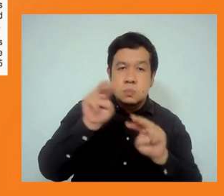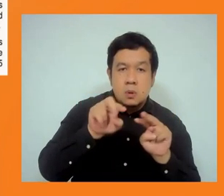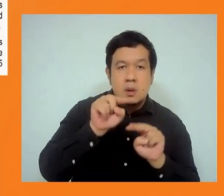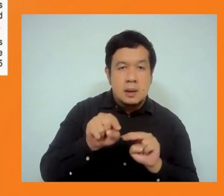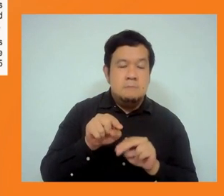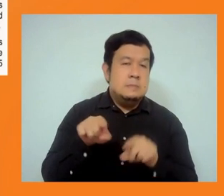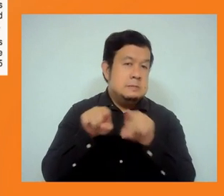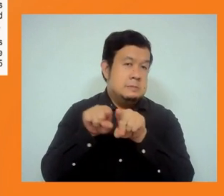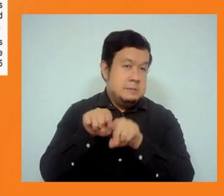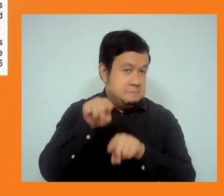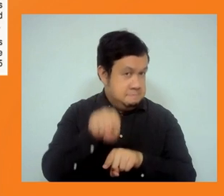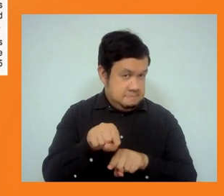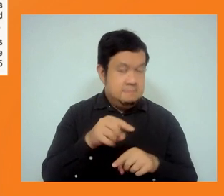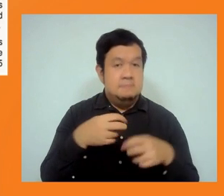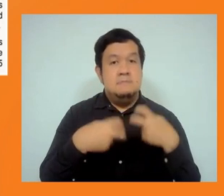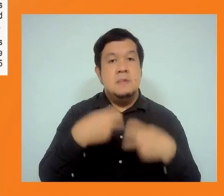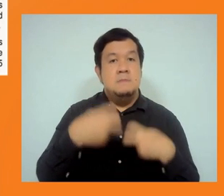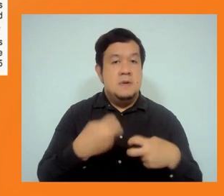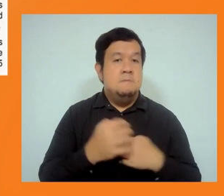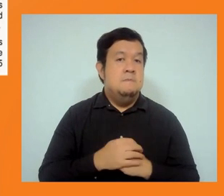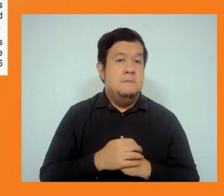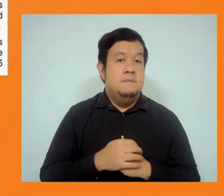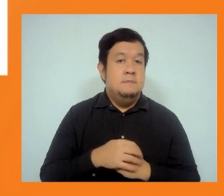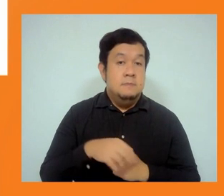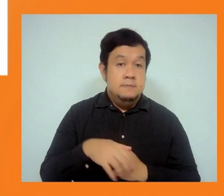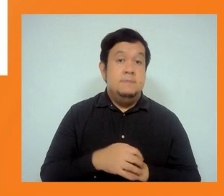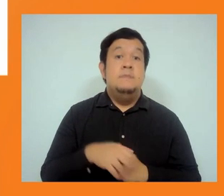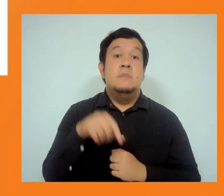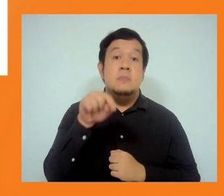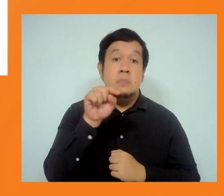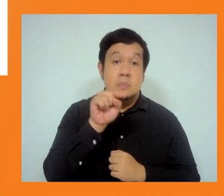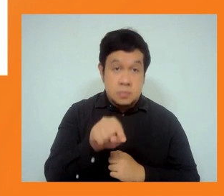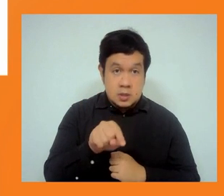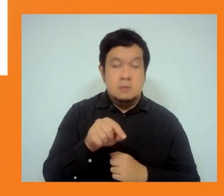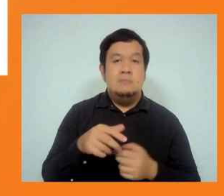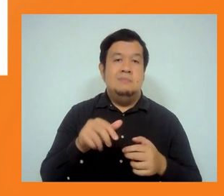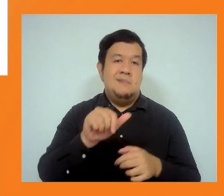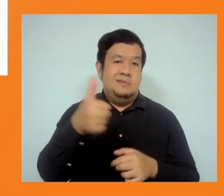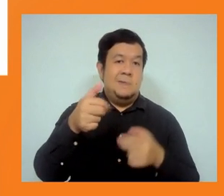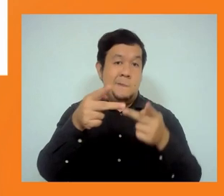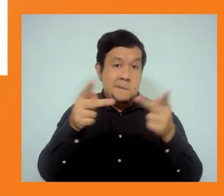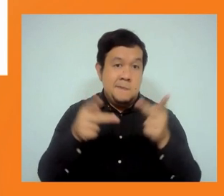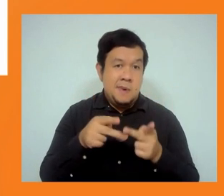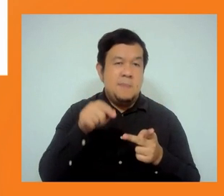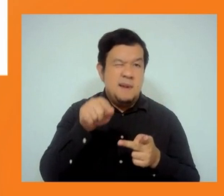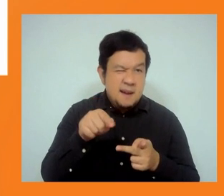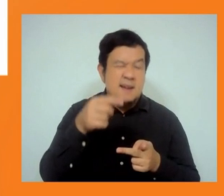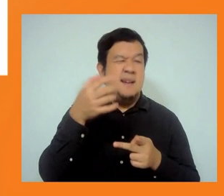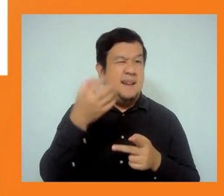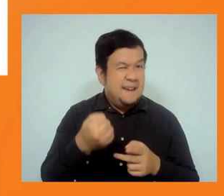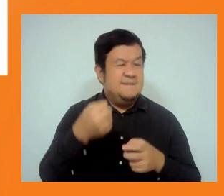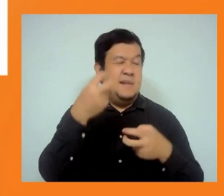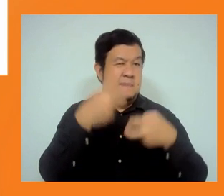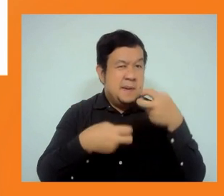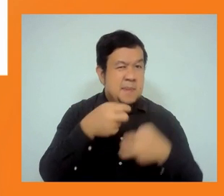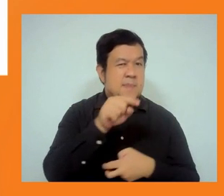to the more priority areas like the food crisis, energy, energy situation, energy crisis, and things like that, I